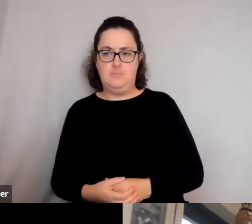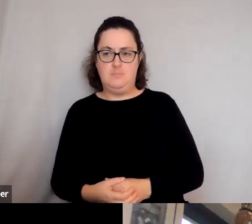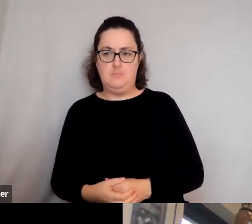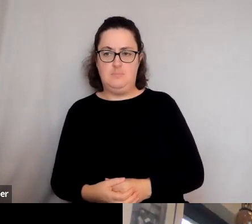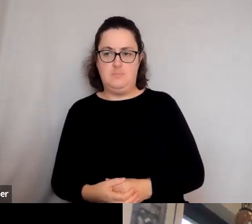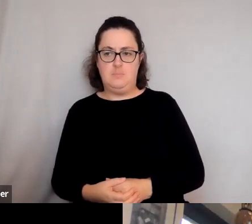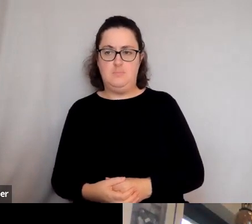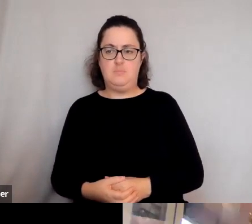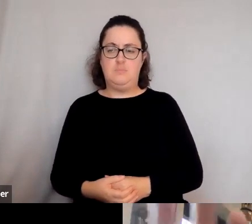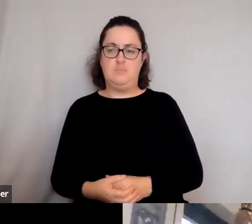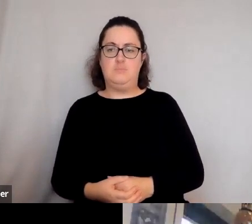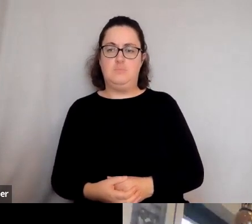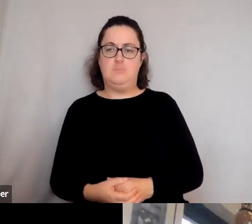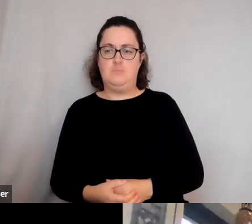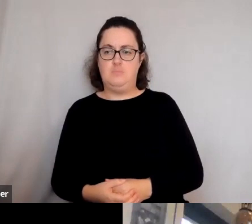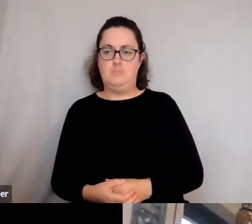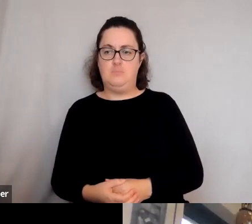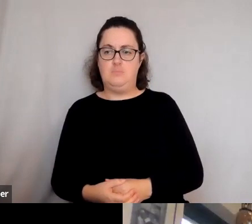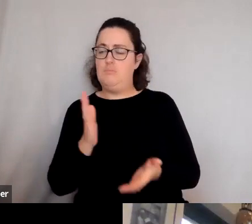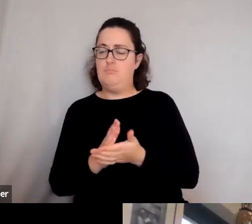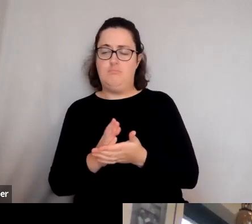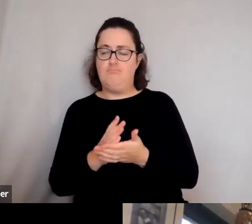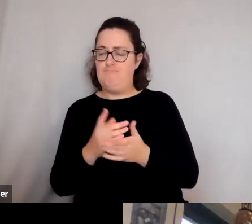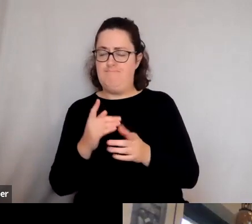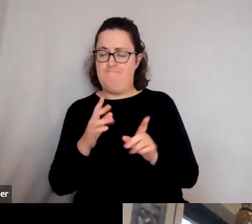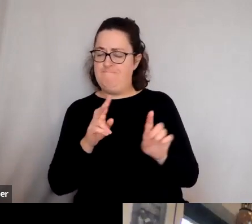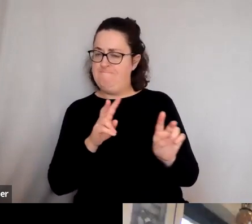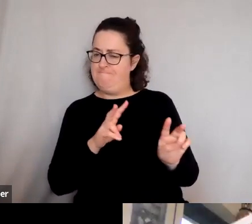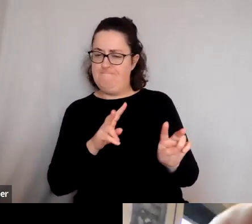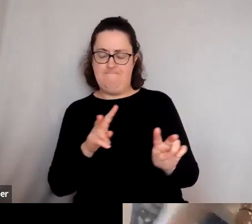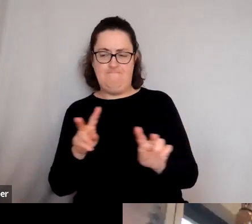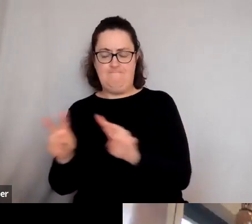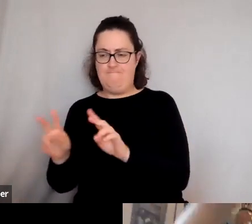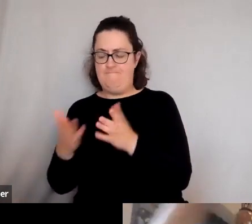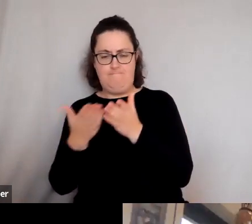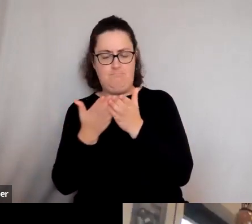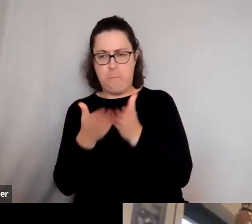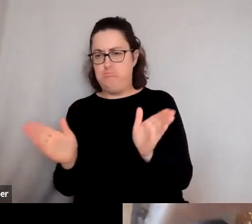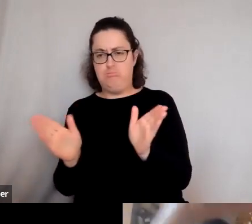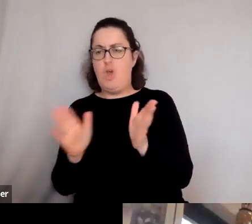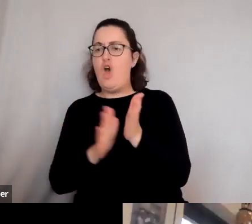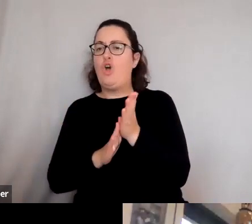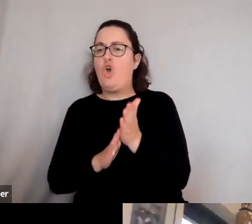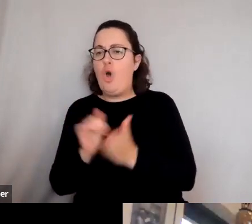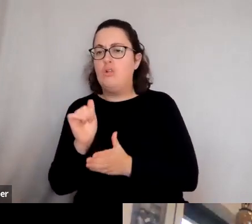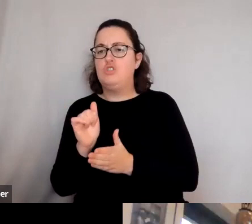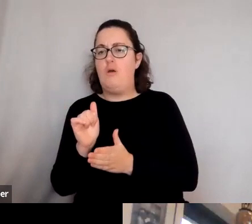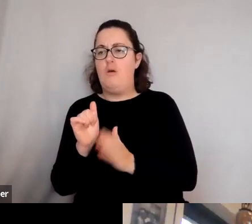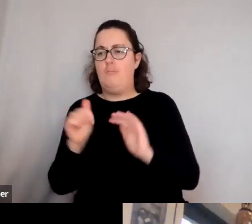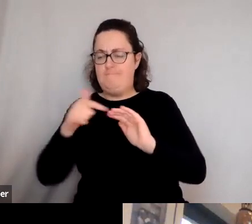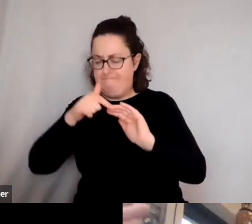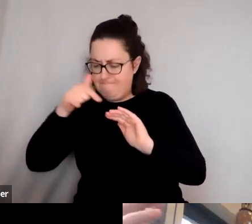right across the board, uh, we, in the level of culture, the matter level.